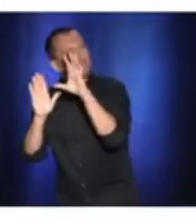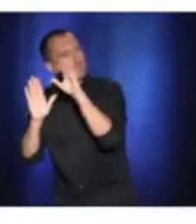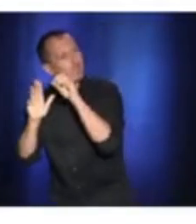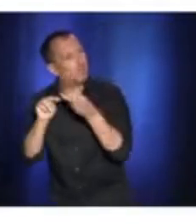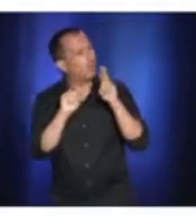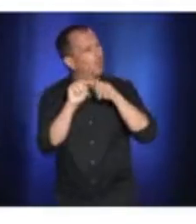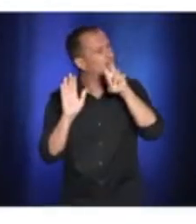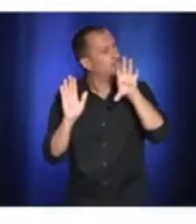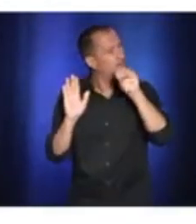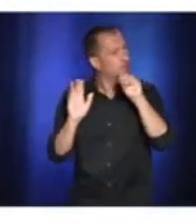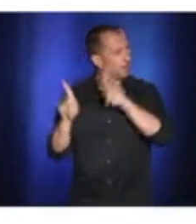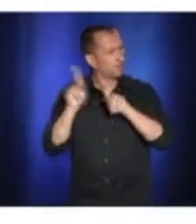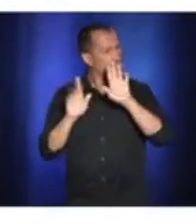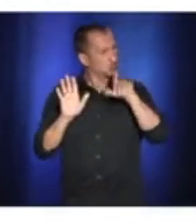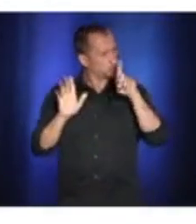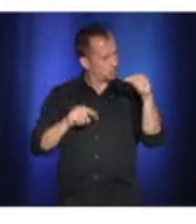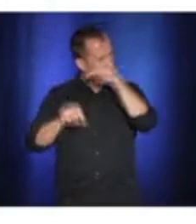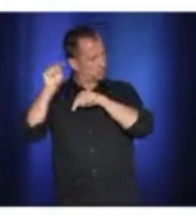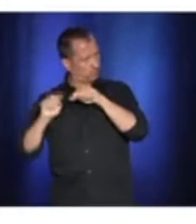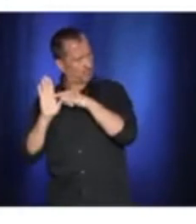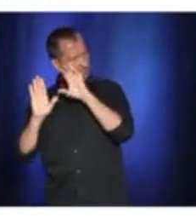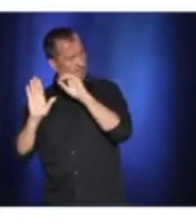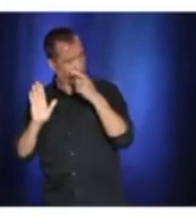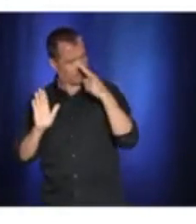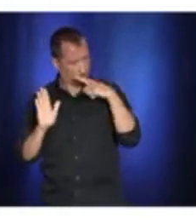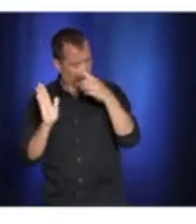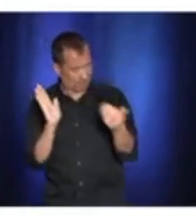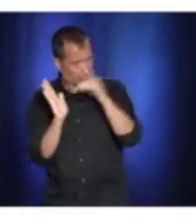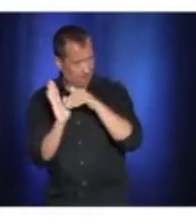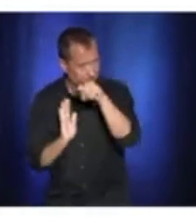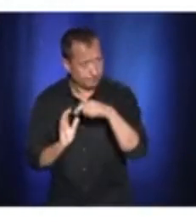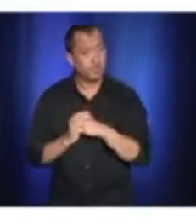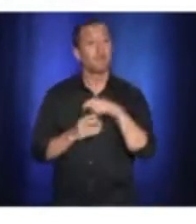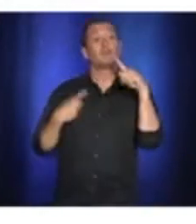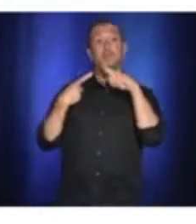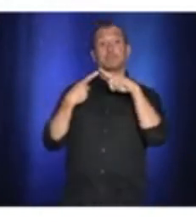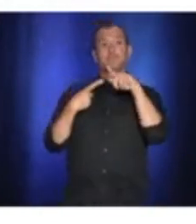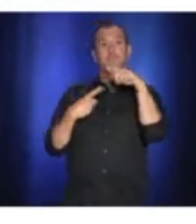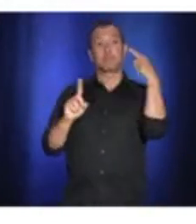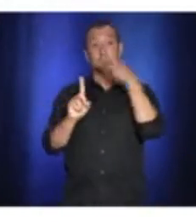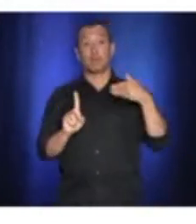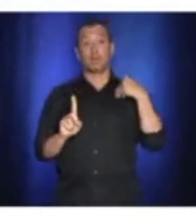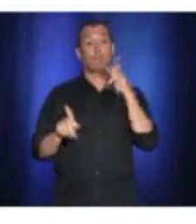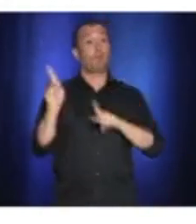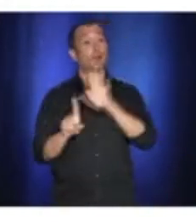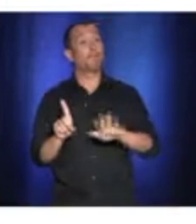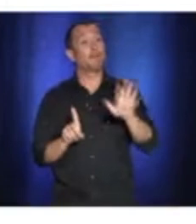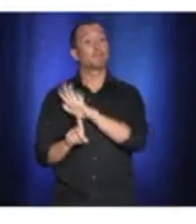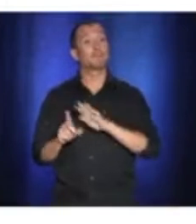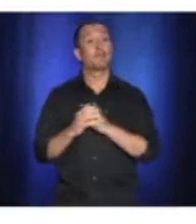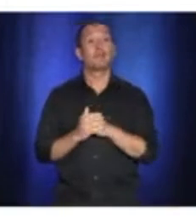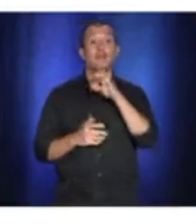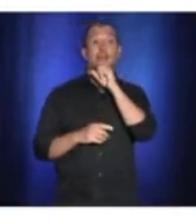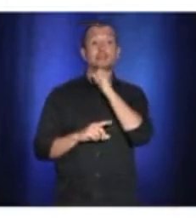Yeah. Well, first of all, regarding young people, we have to say that young people include people from 15 to 35